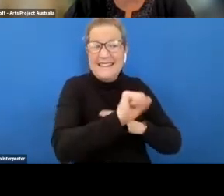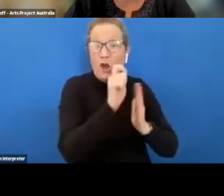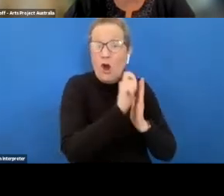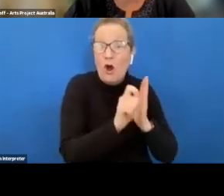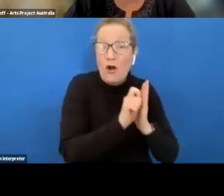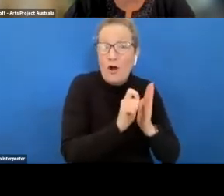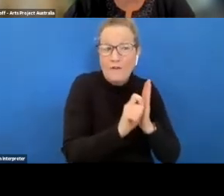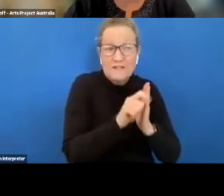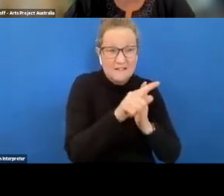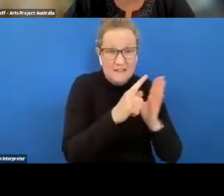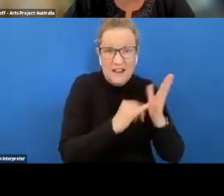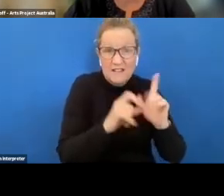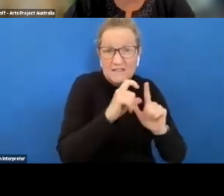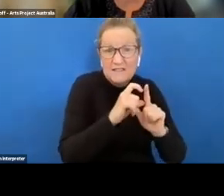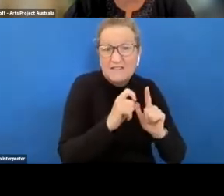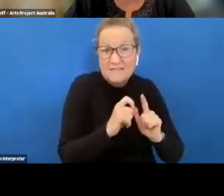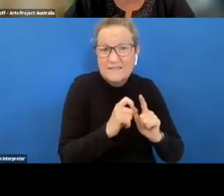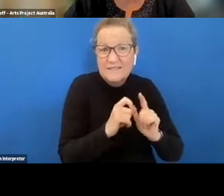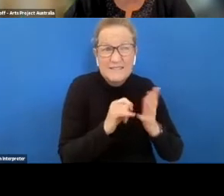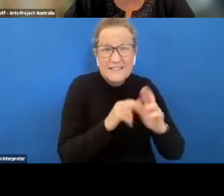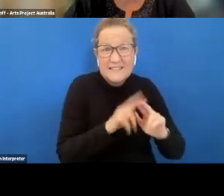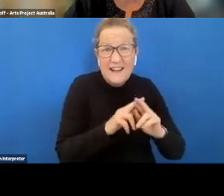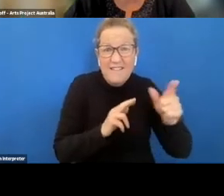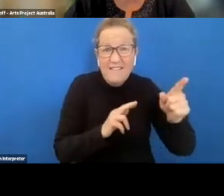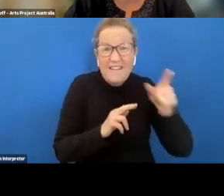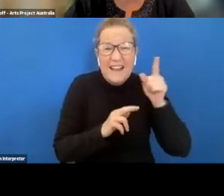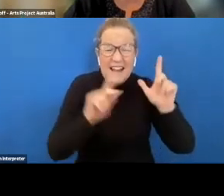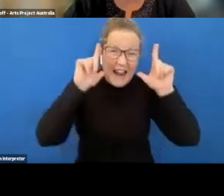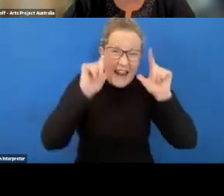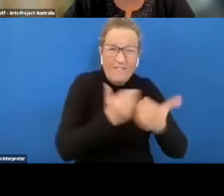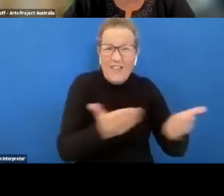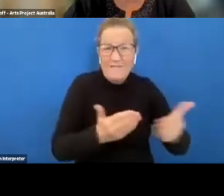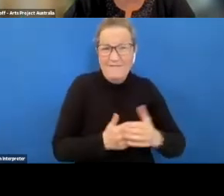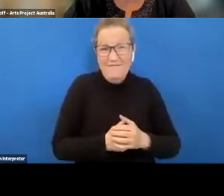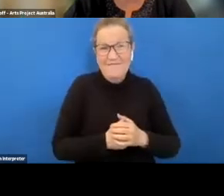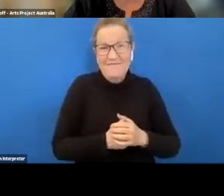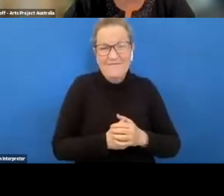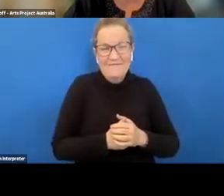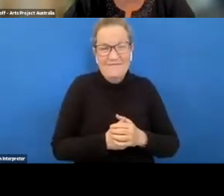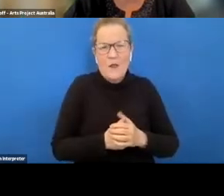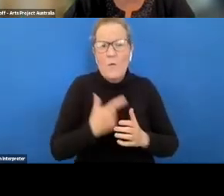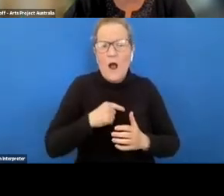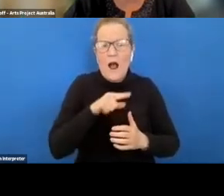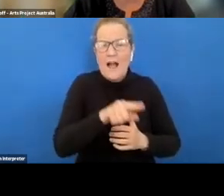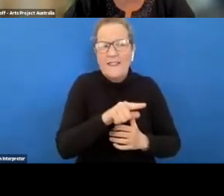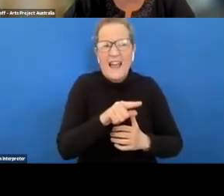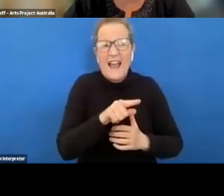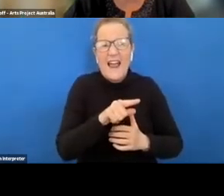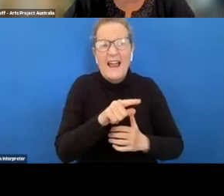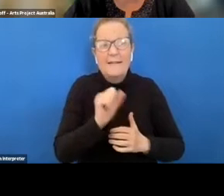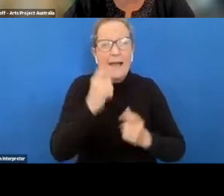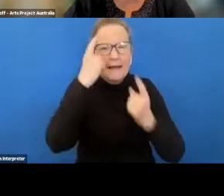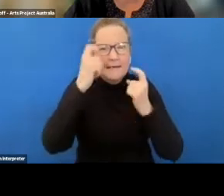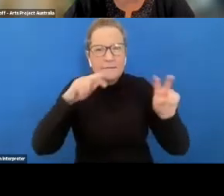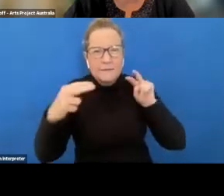his asperger autistic staff he just loves them and the the different angle they will come in on the